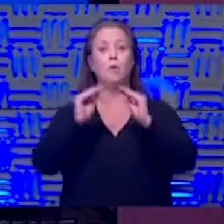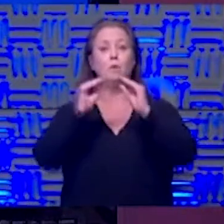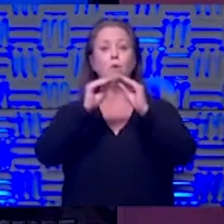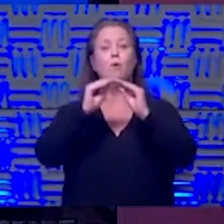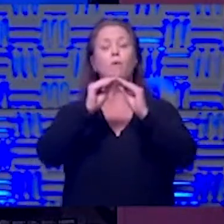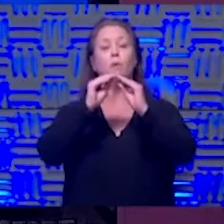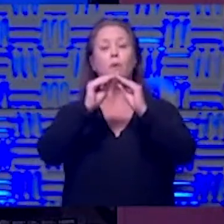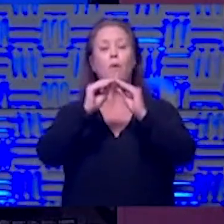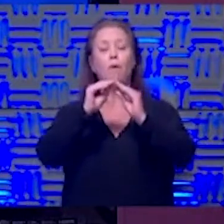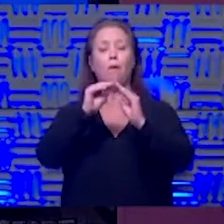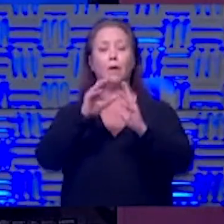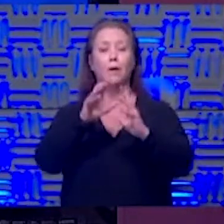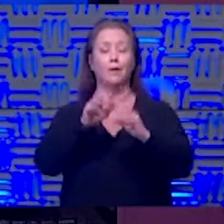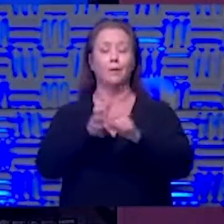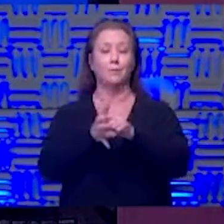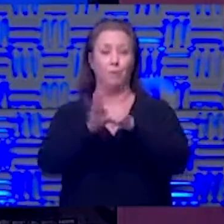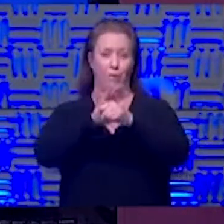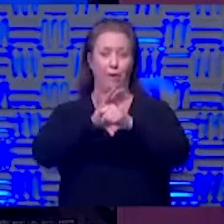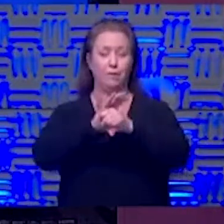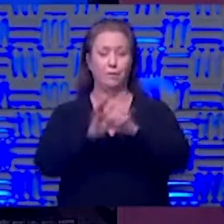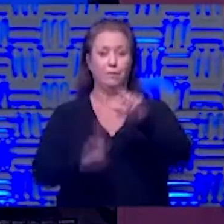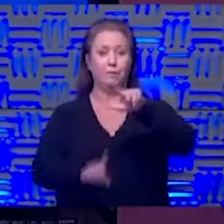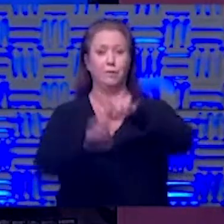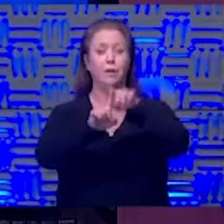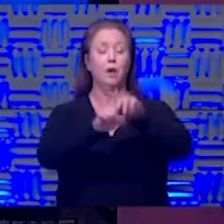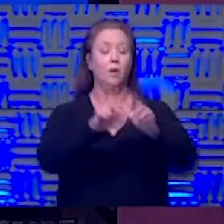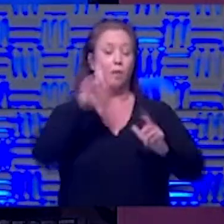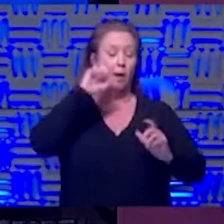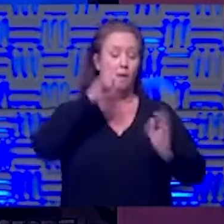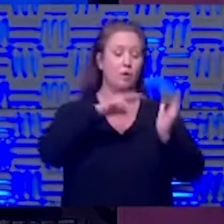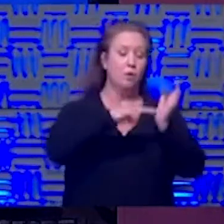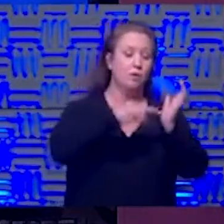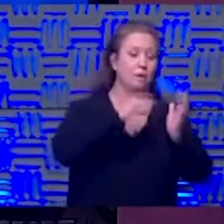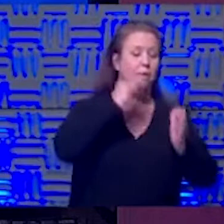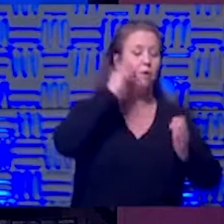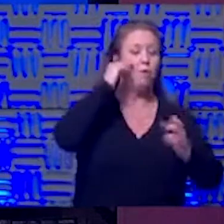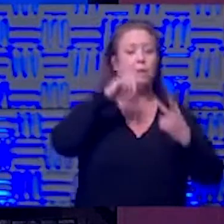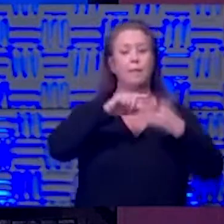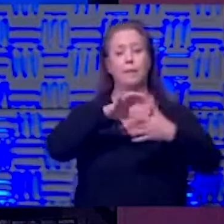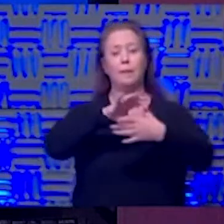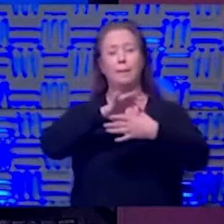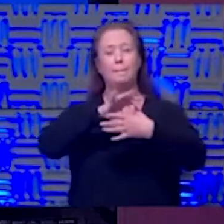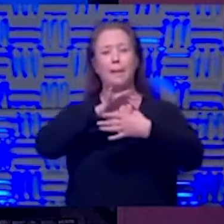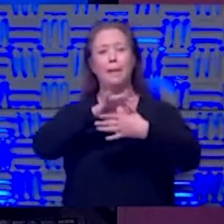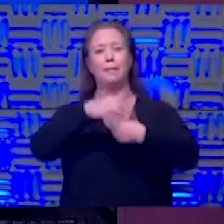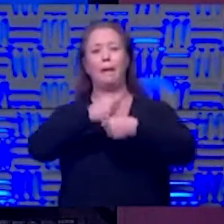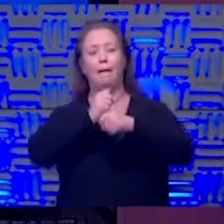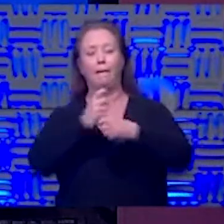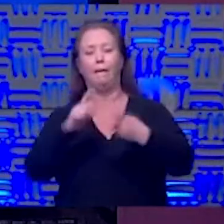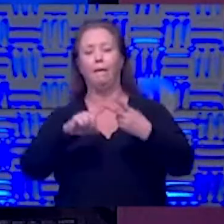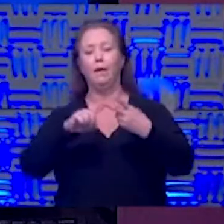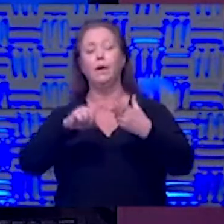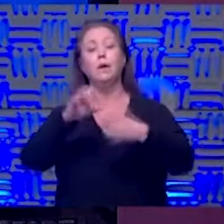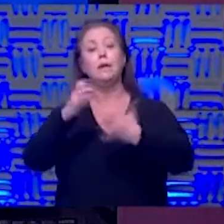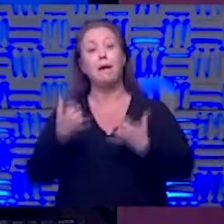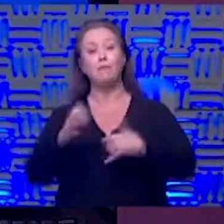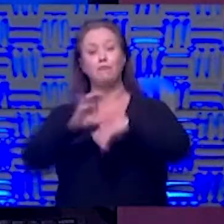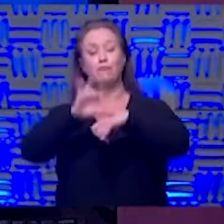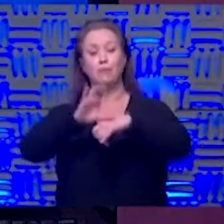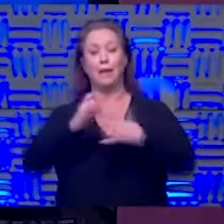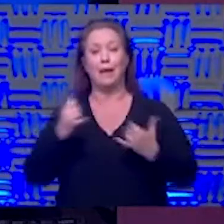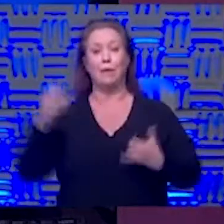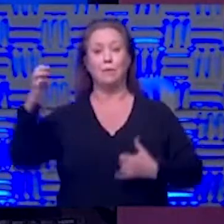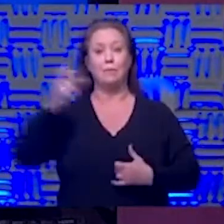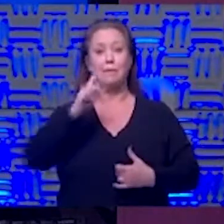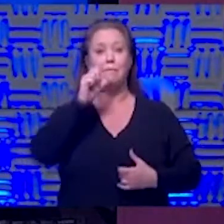and when we first had them we thought okay it's going to be in the nursing homes and then it became the meatpacking plants and churches and now what we're seeing is